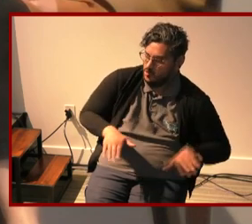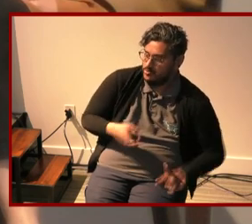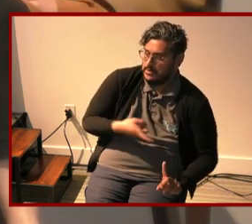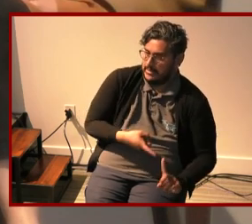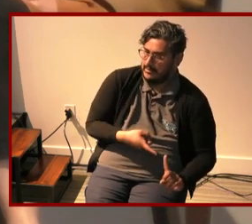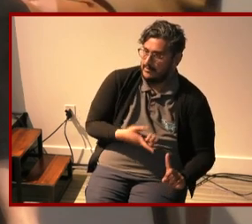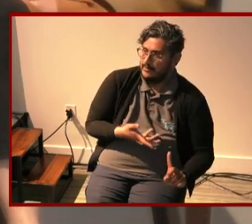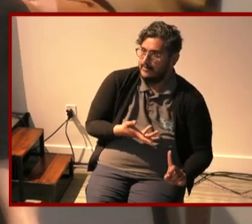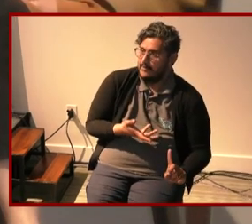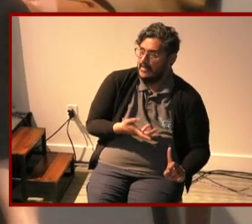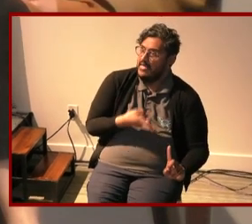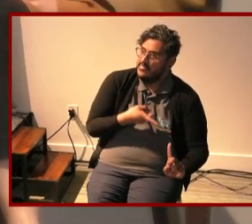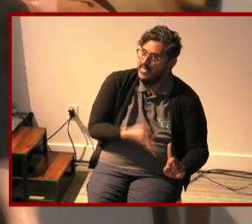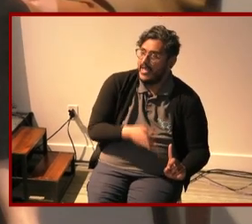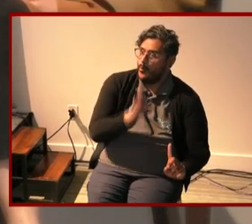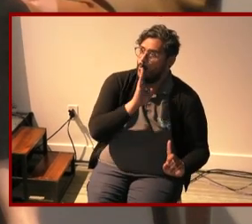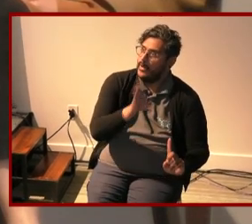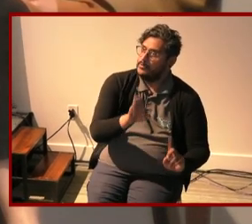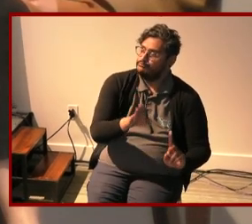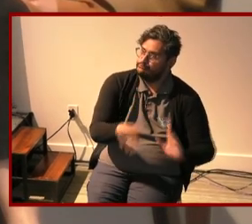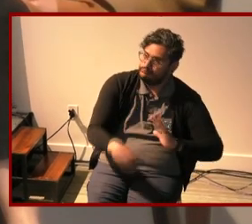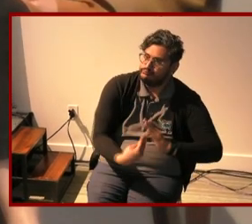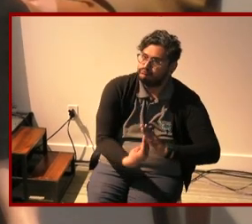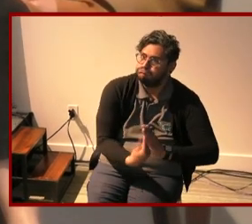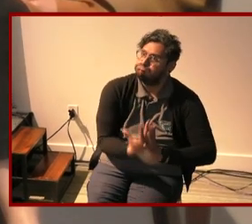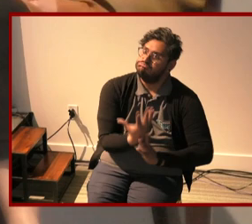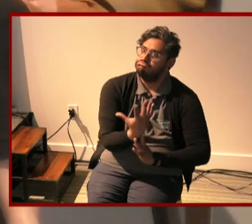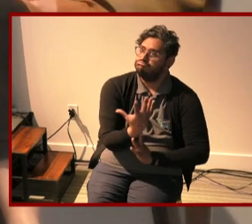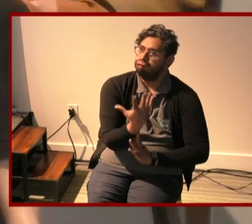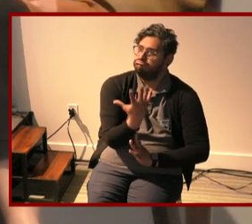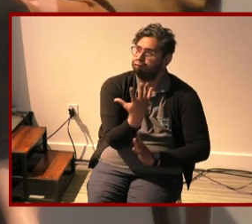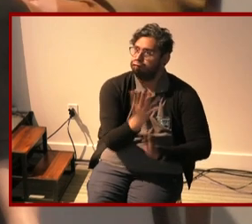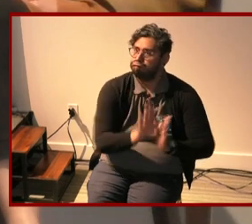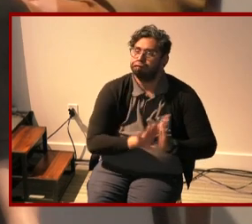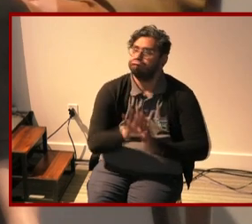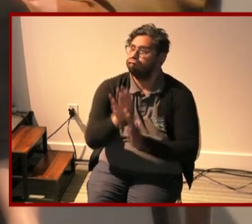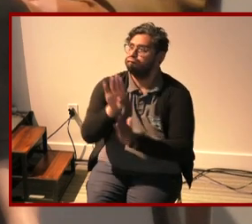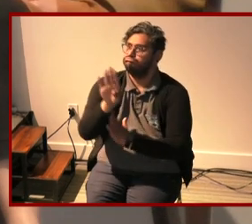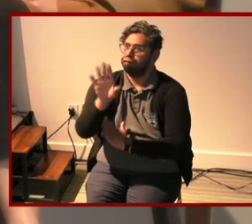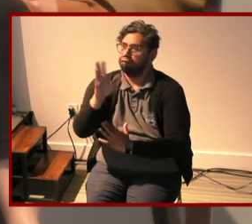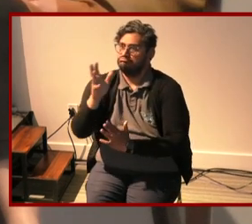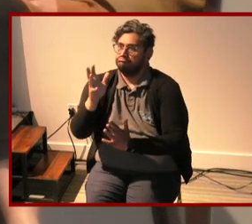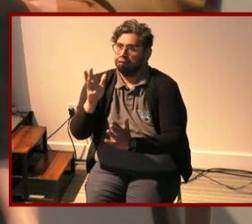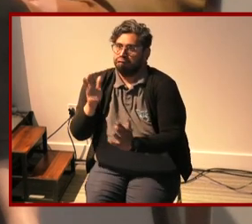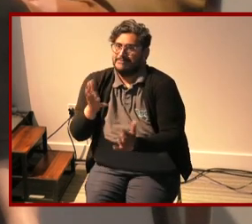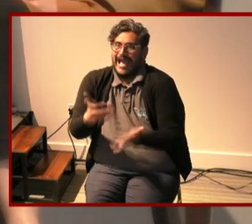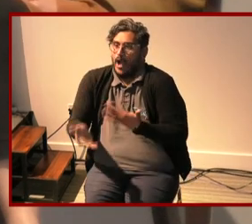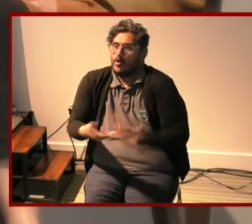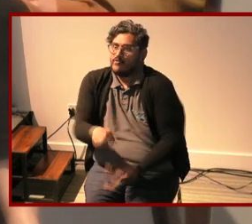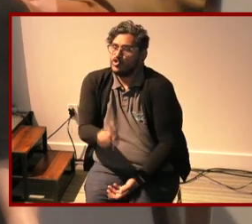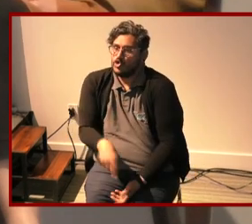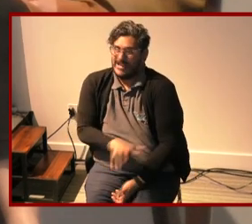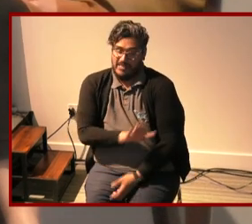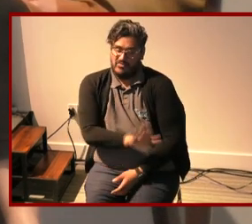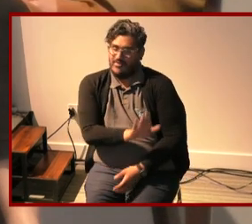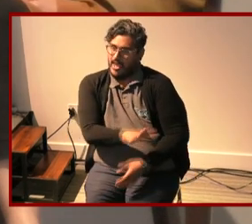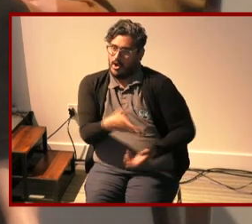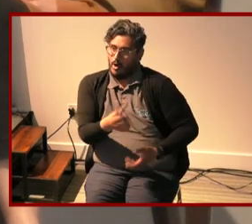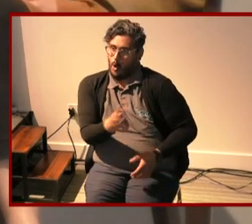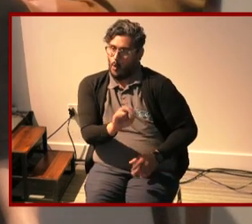emerge as they should just in their own unique way have you seen this in action